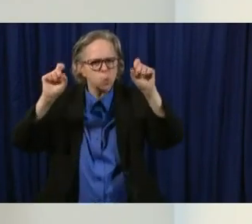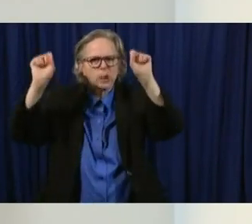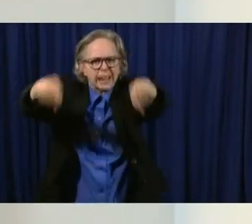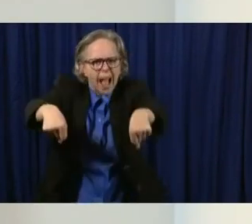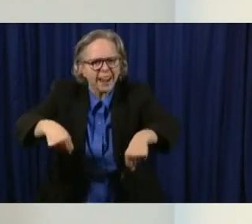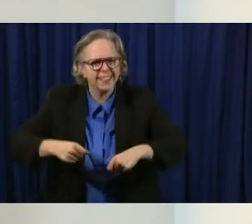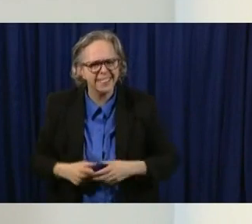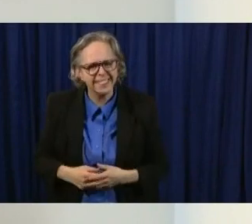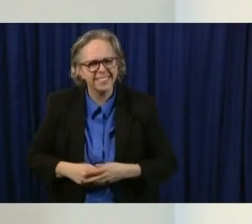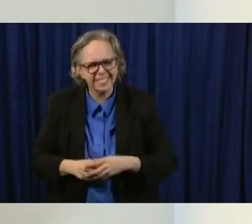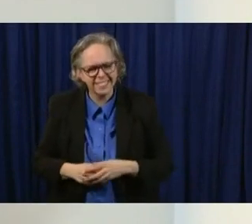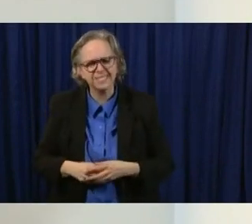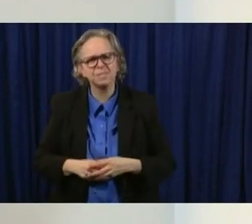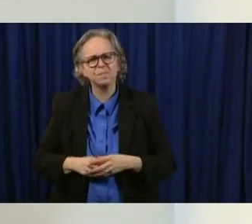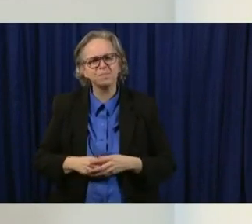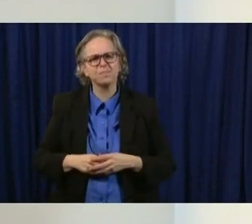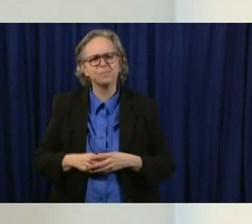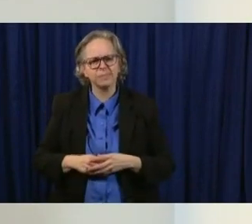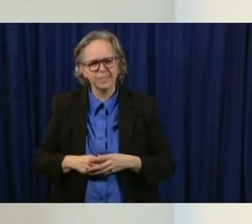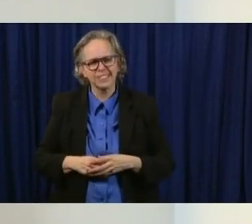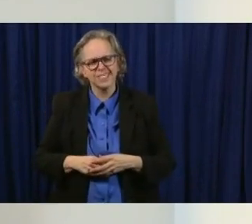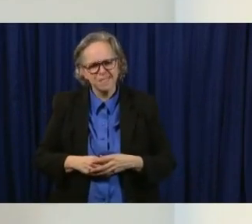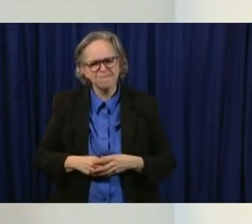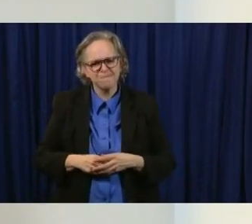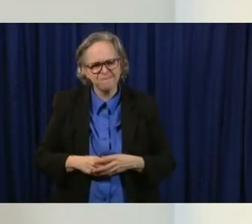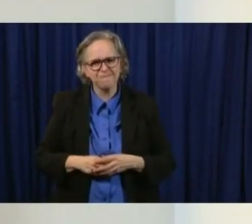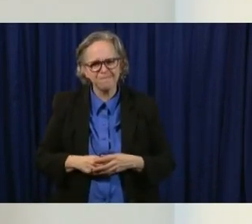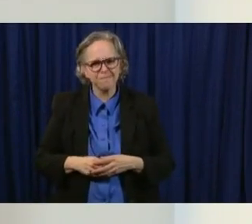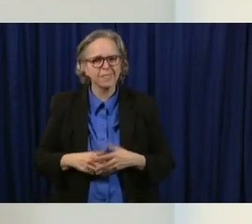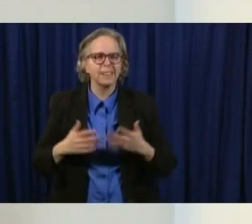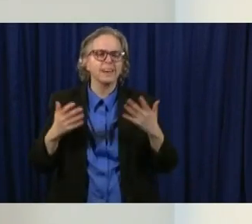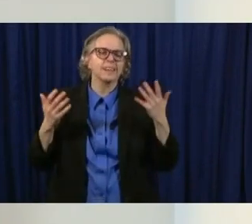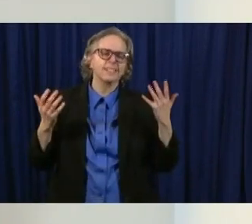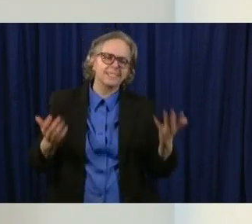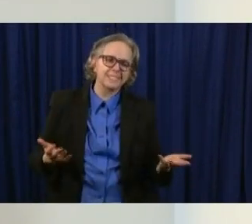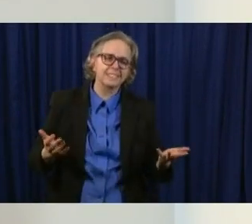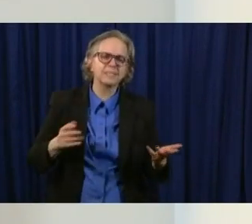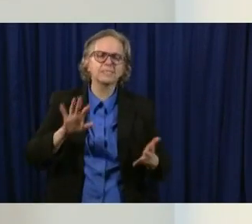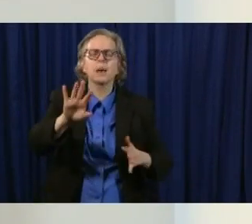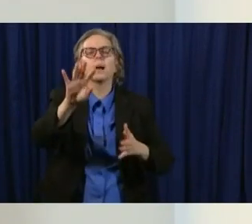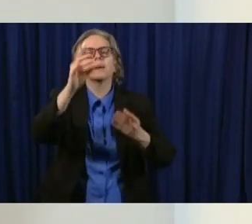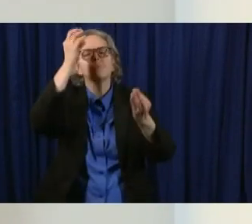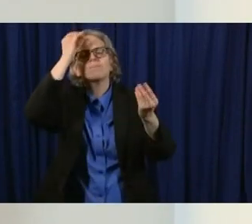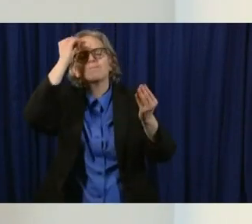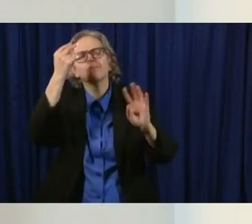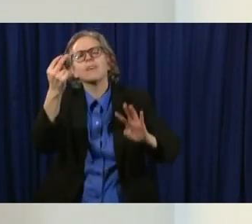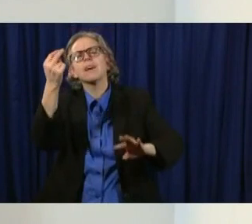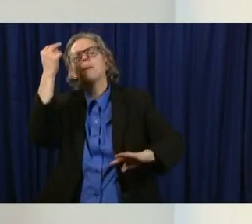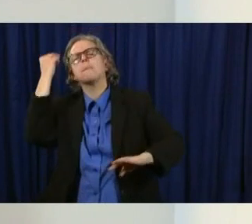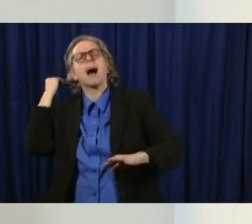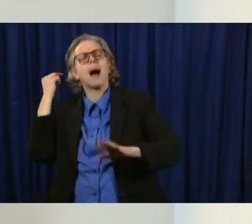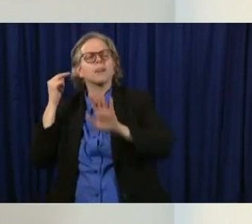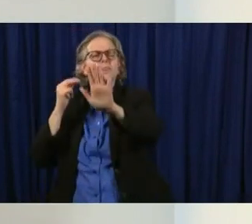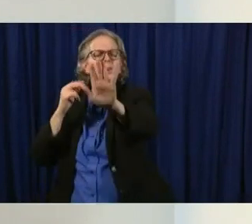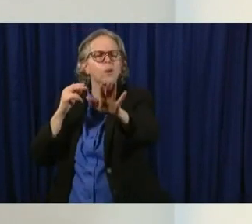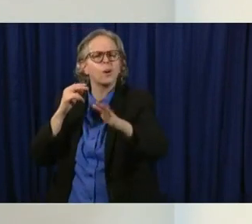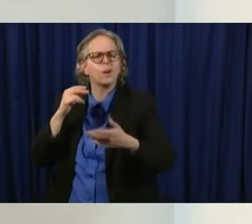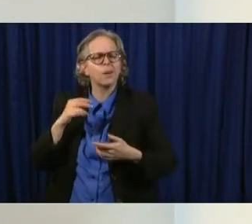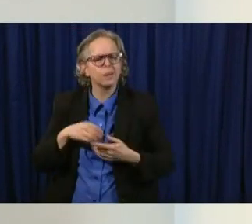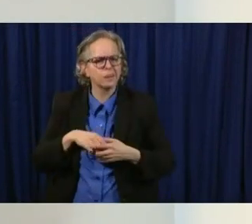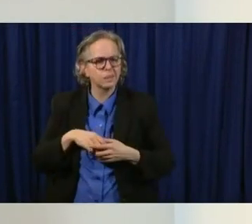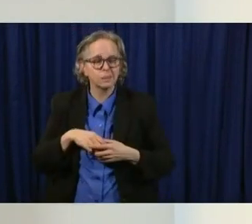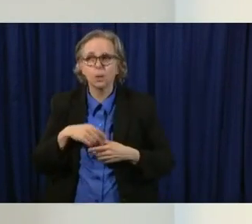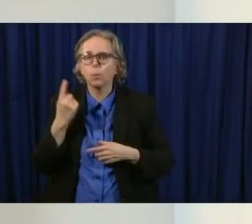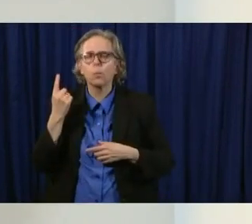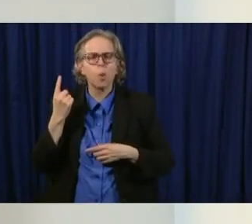you know, just, I just want to reflect on this and take us back just a little bit. The primary or a primary reason, not the primary reason